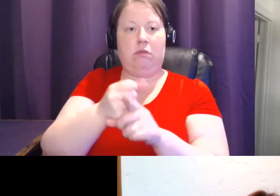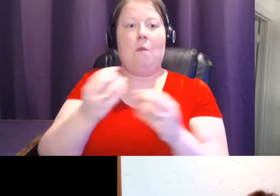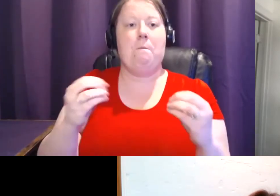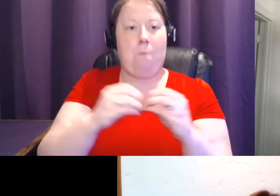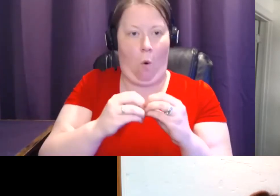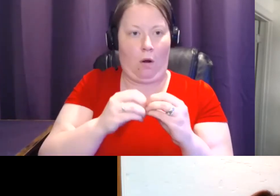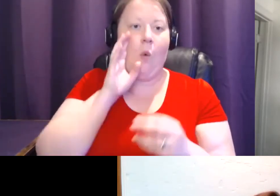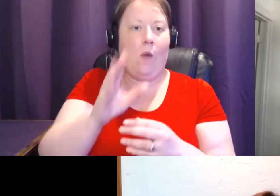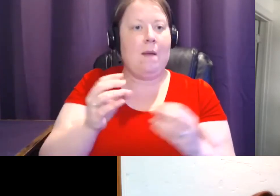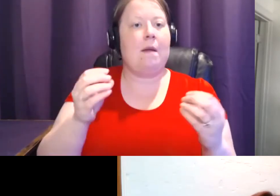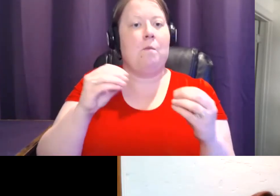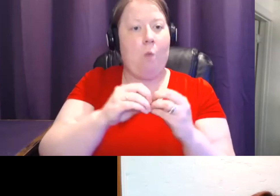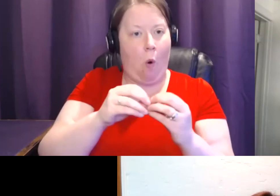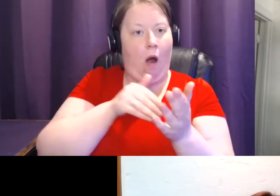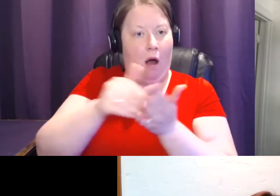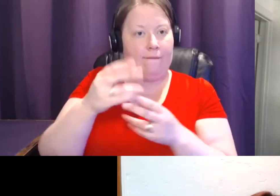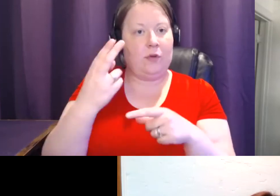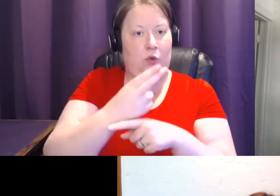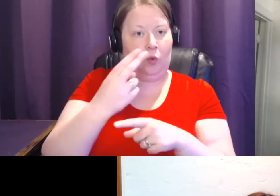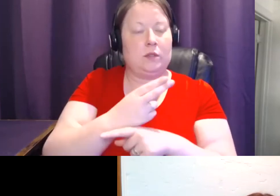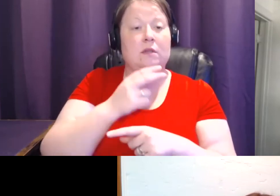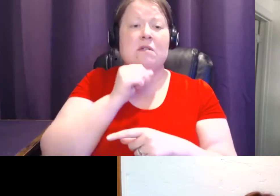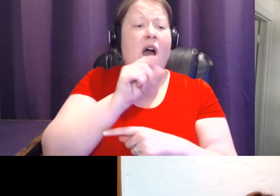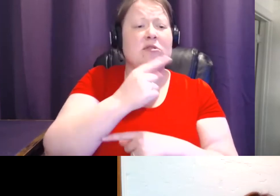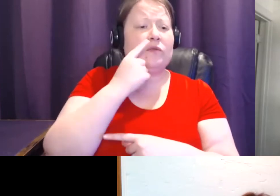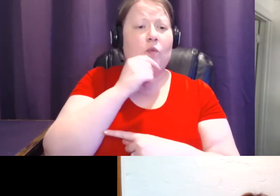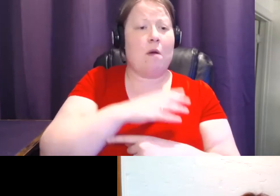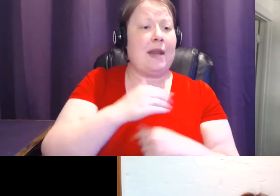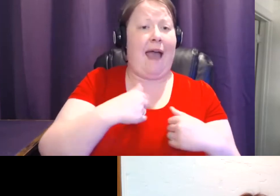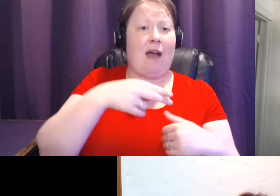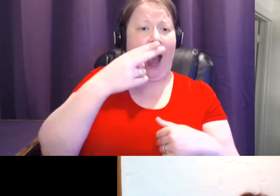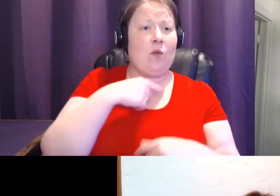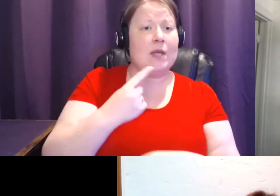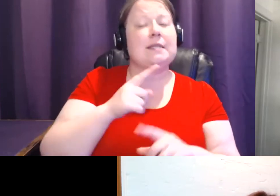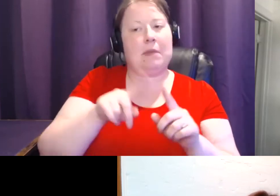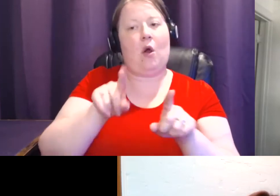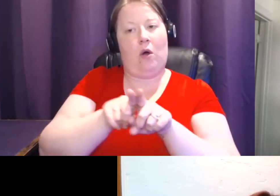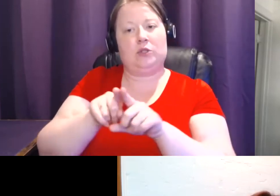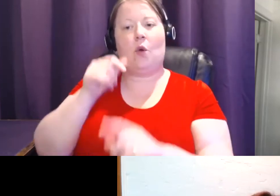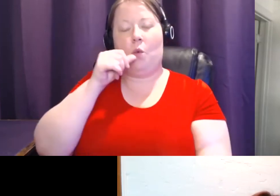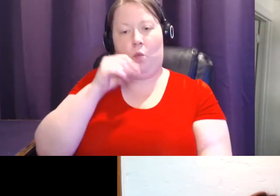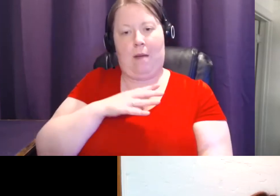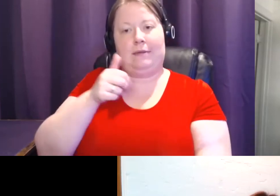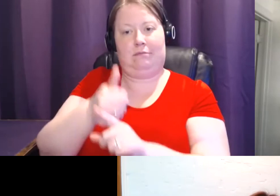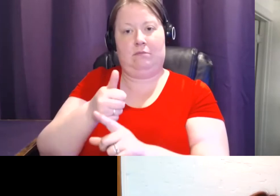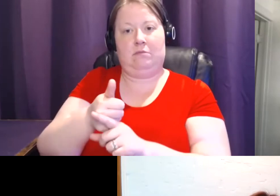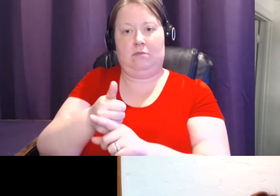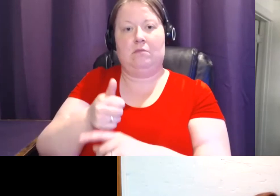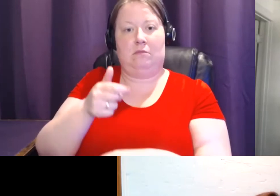utilized, not only for women at higher risk, but also for women who are higher risk by virtue of